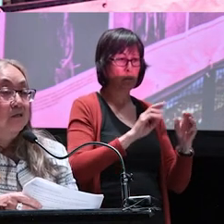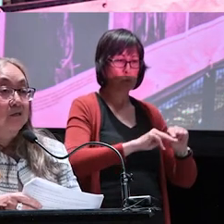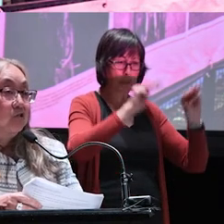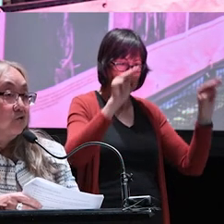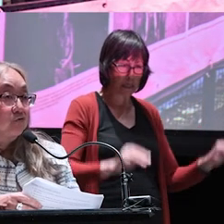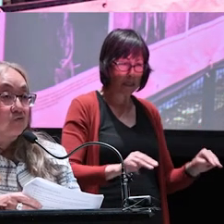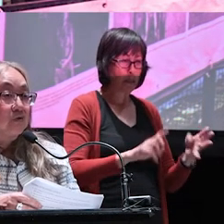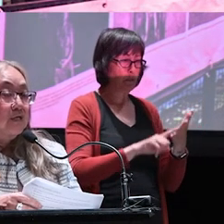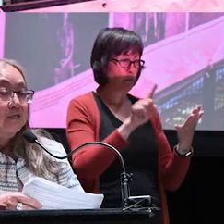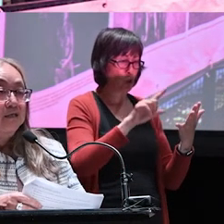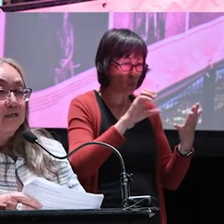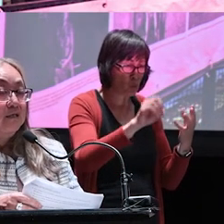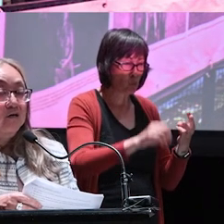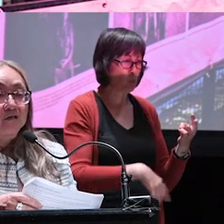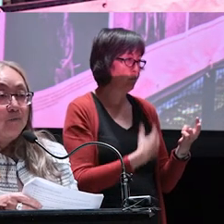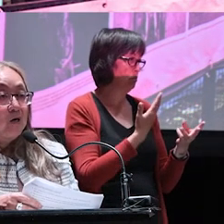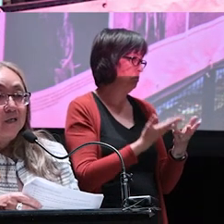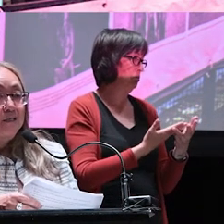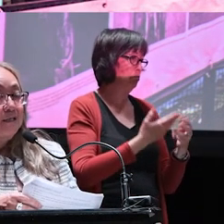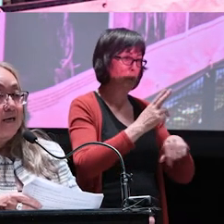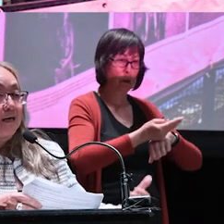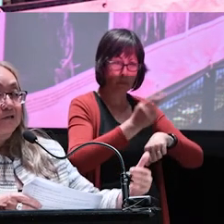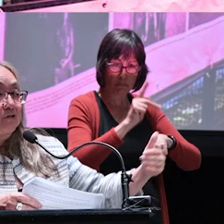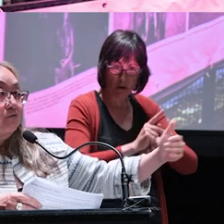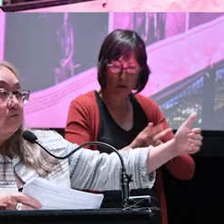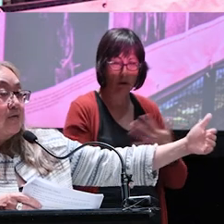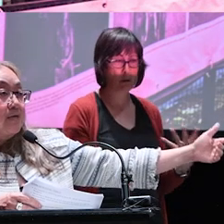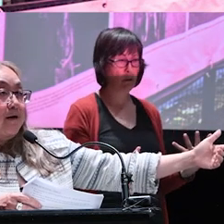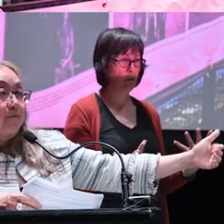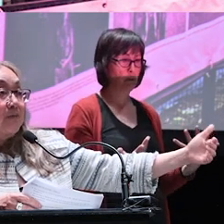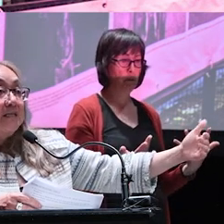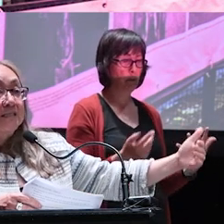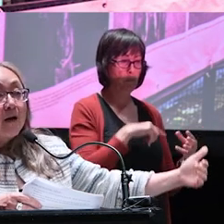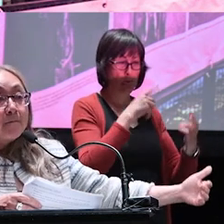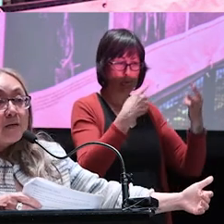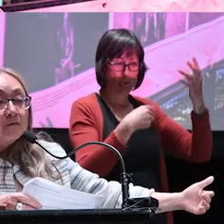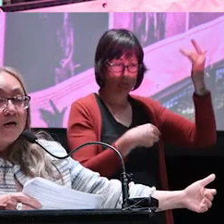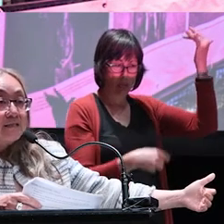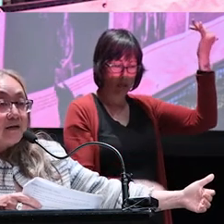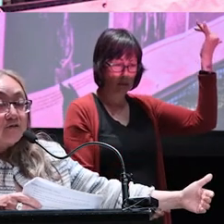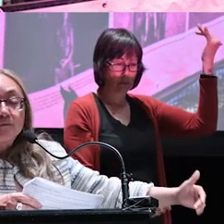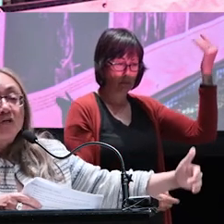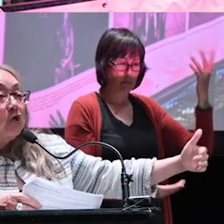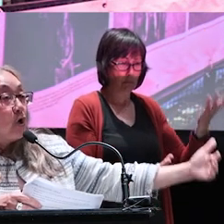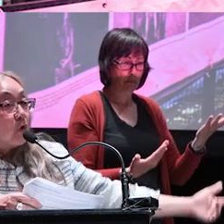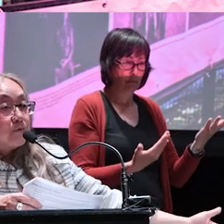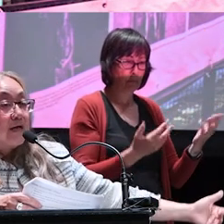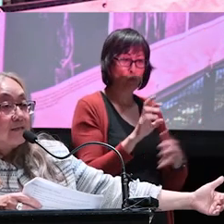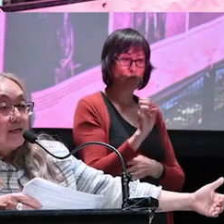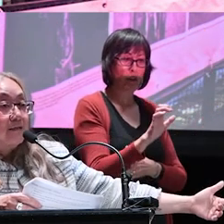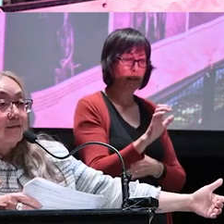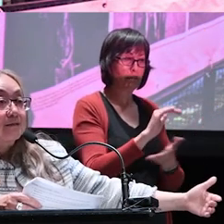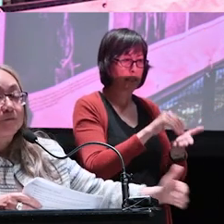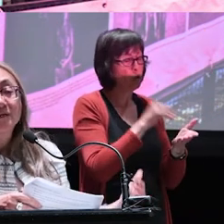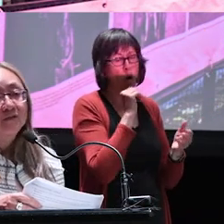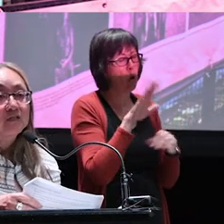to the zoo, to Heritage Park, to some rec centers, but not all the rec